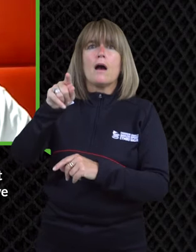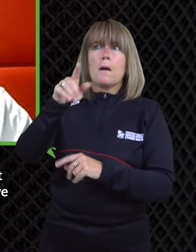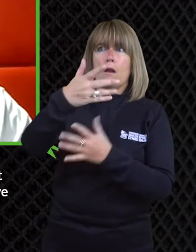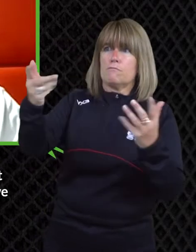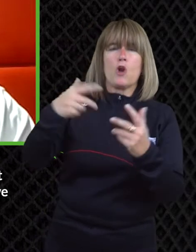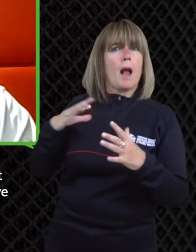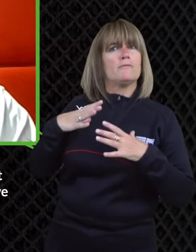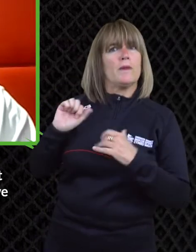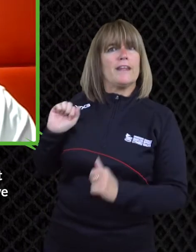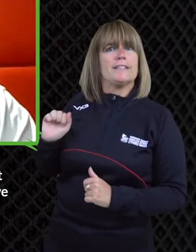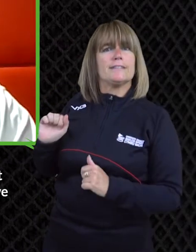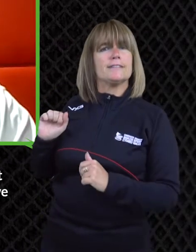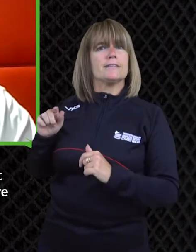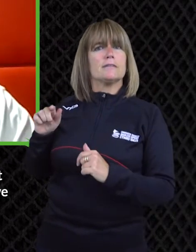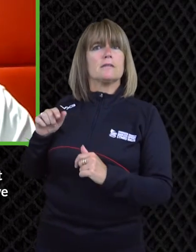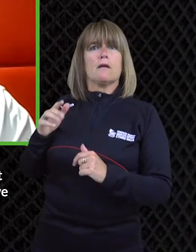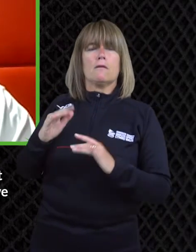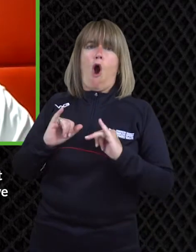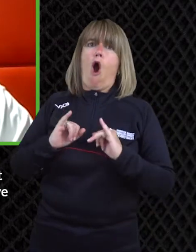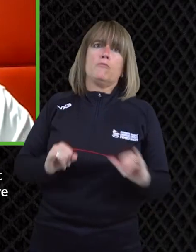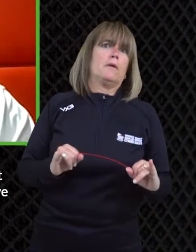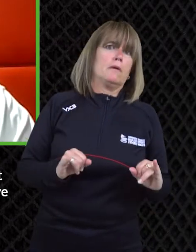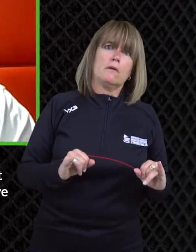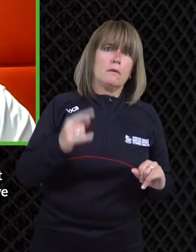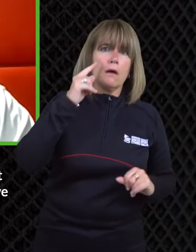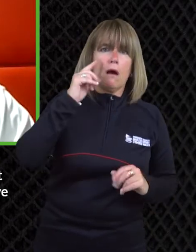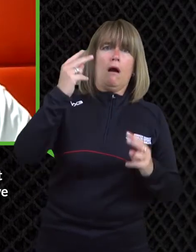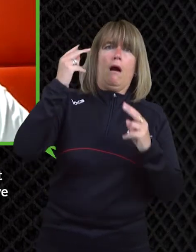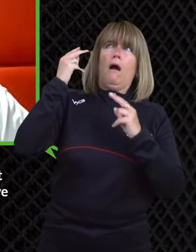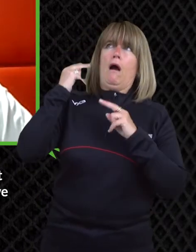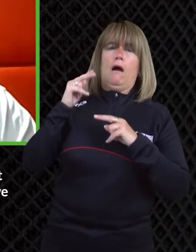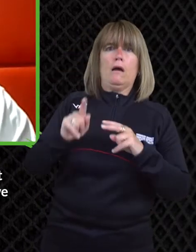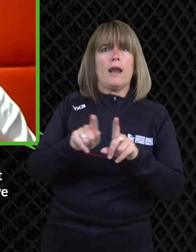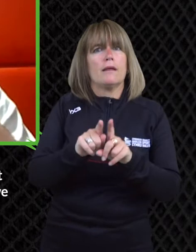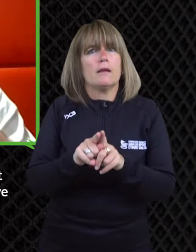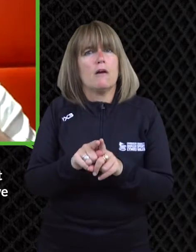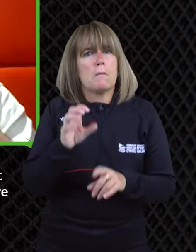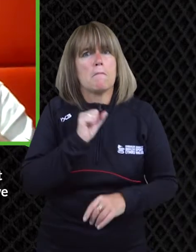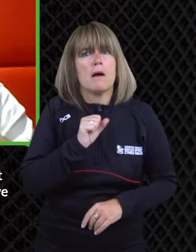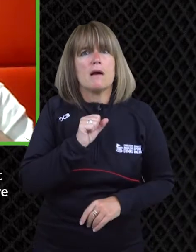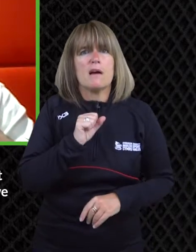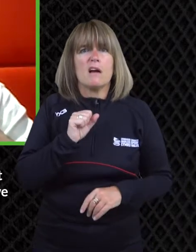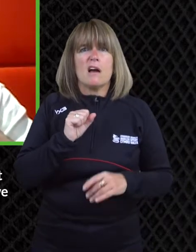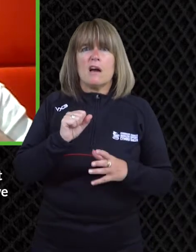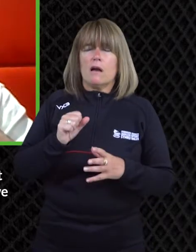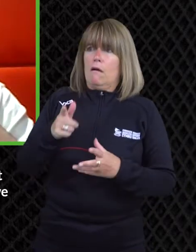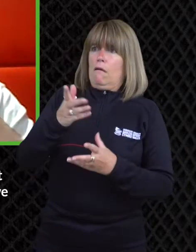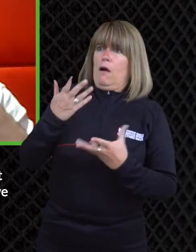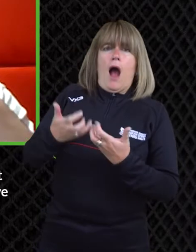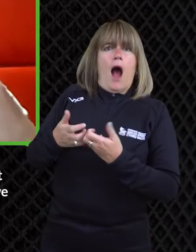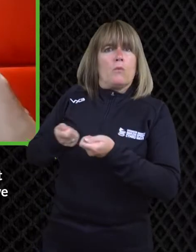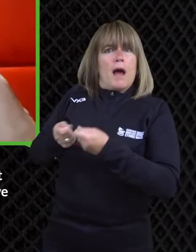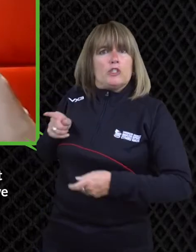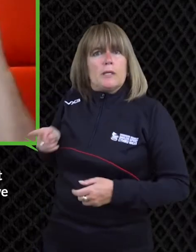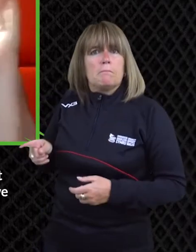brother some people weren't that comfortable with his autism um which is horrible actually um thinking